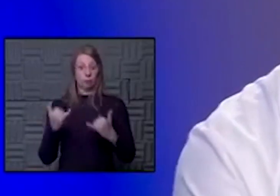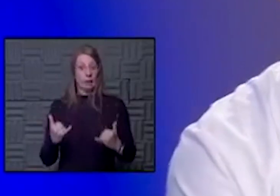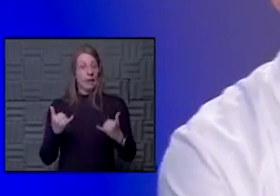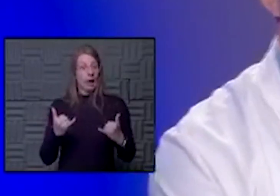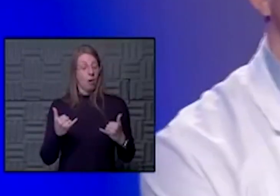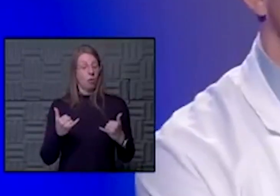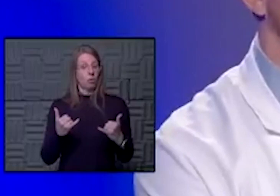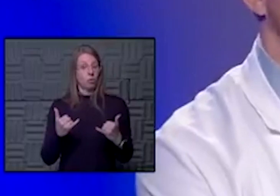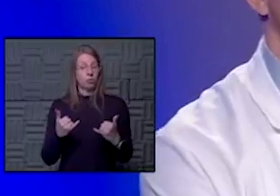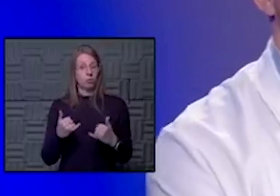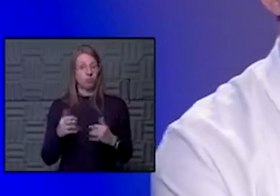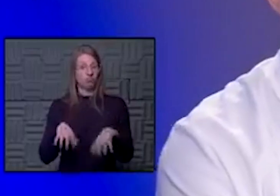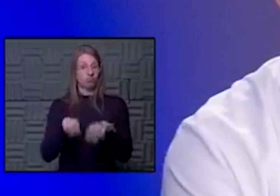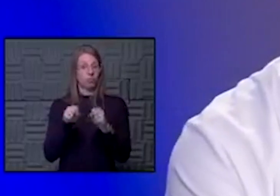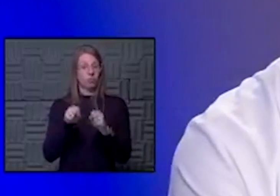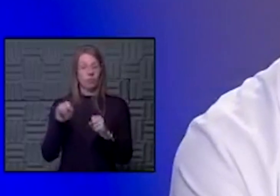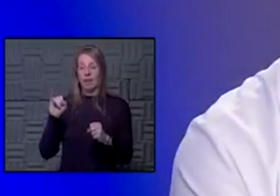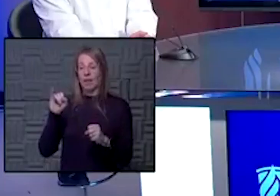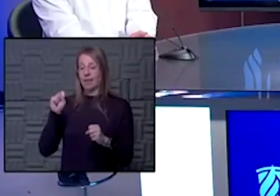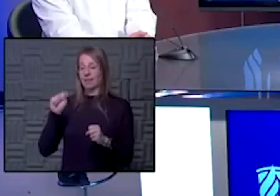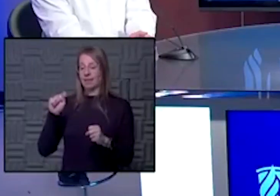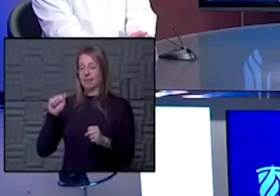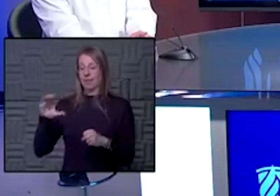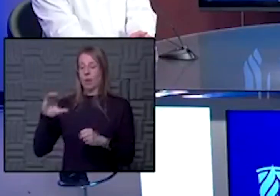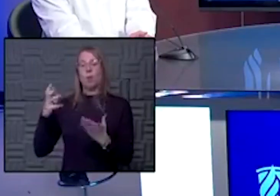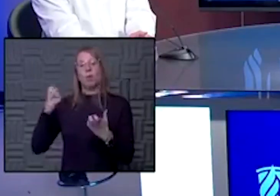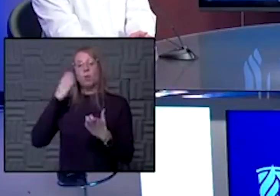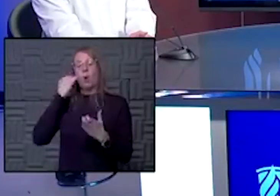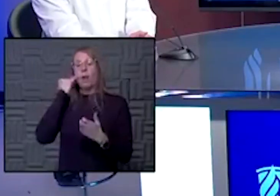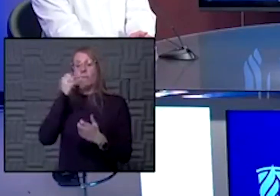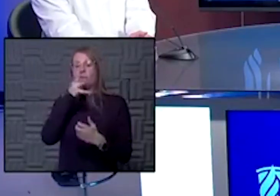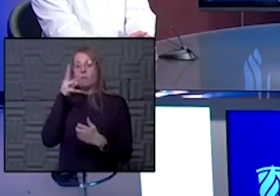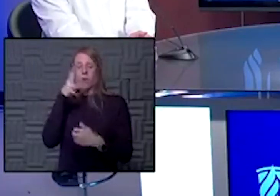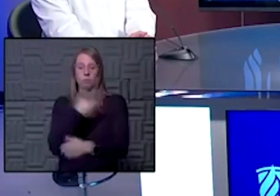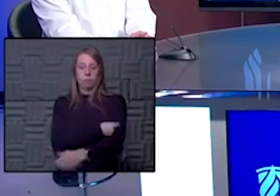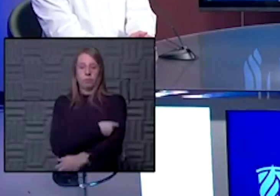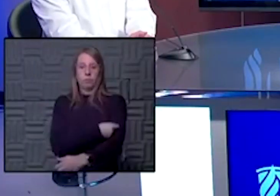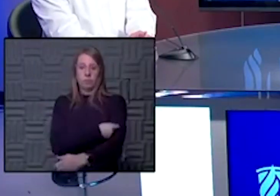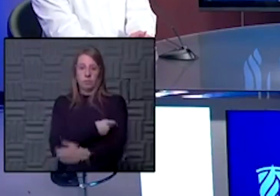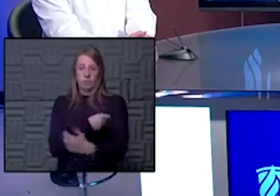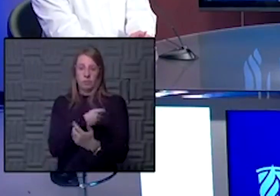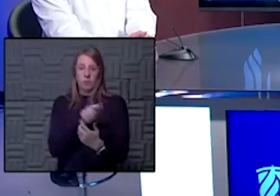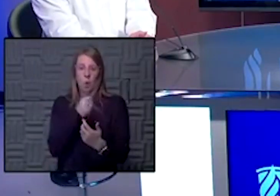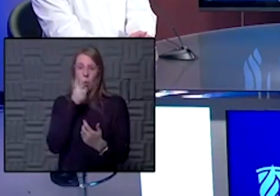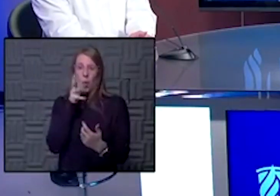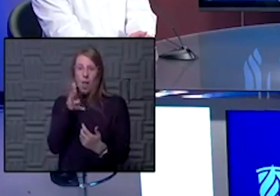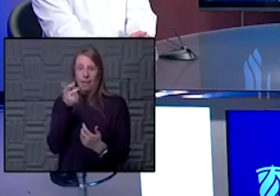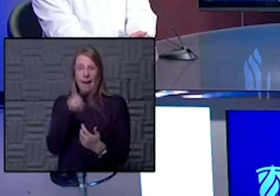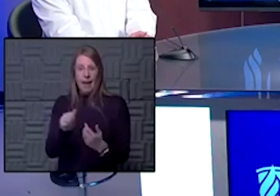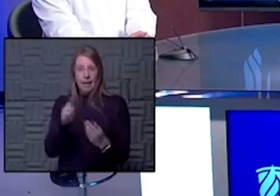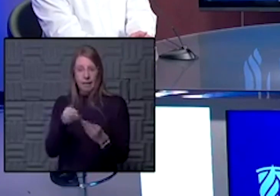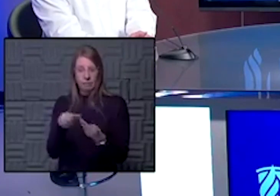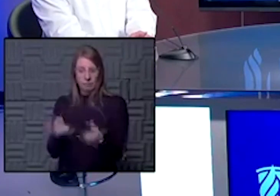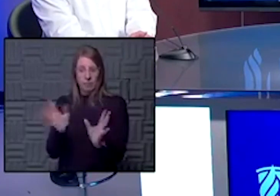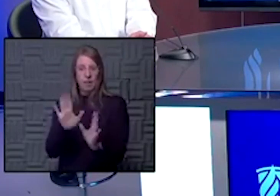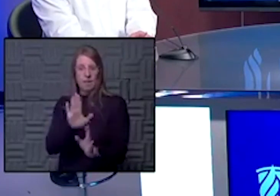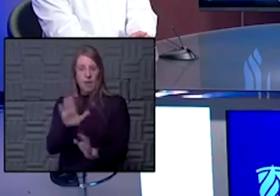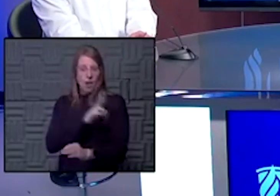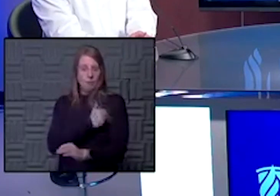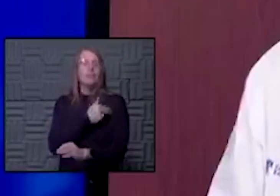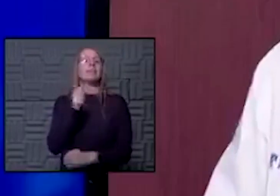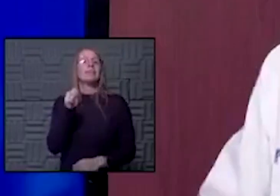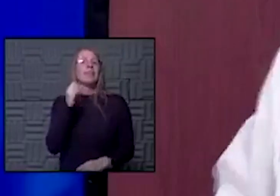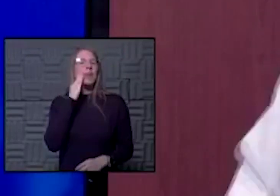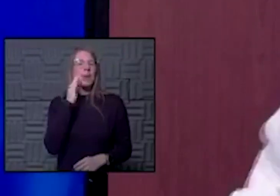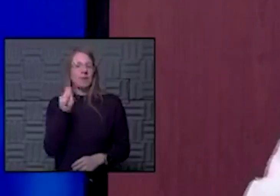as well. Isaac wants to know if rural areas are going to get a shot at the vaccine. Will any go to their hospitals? question. Well, we do know that it